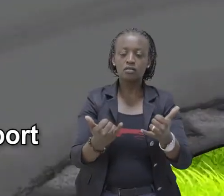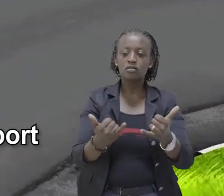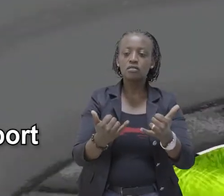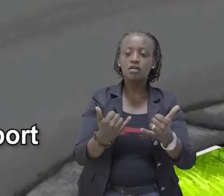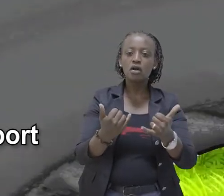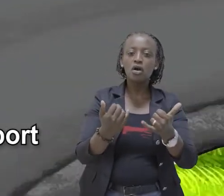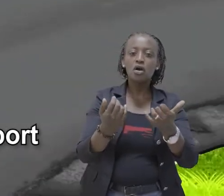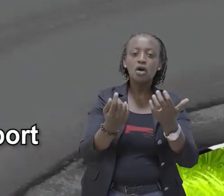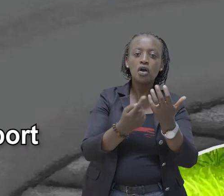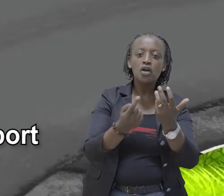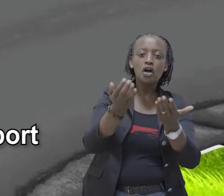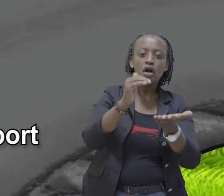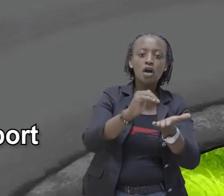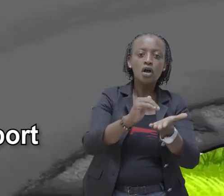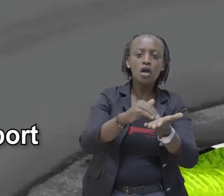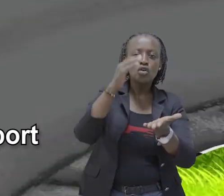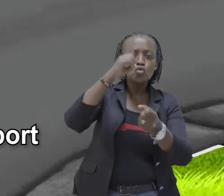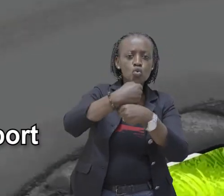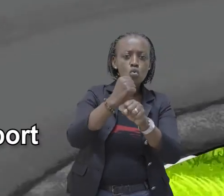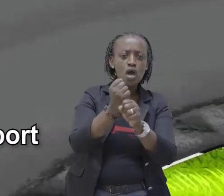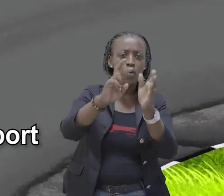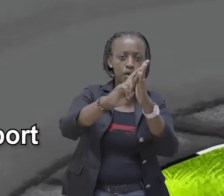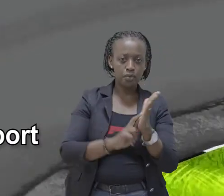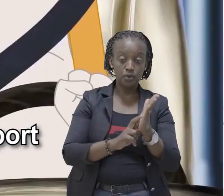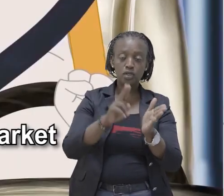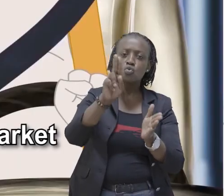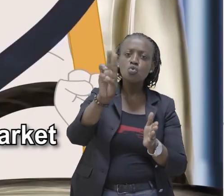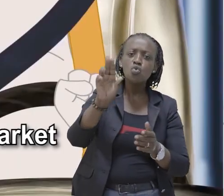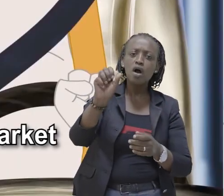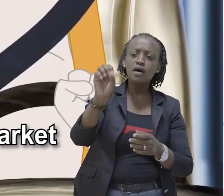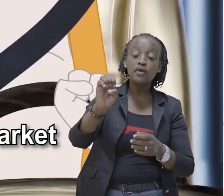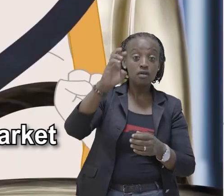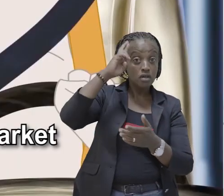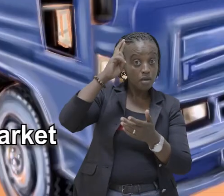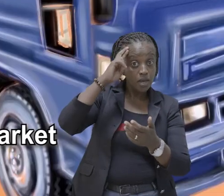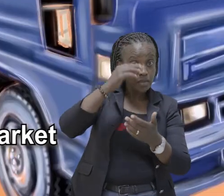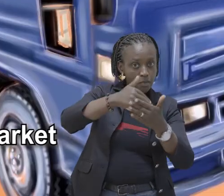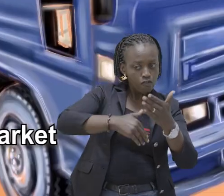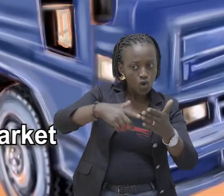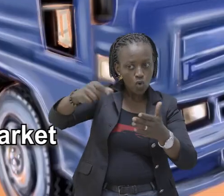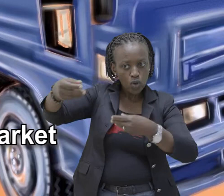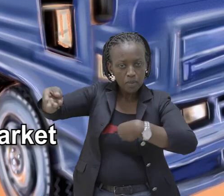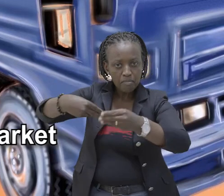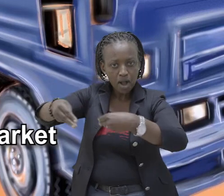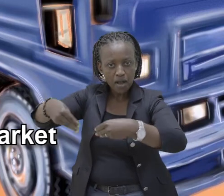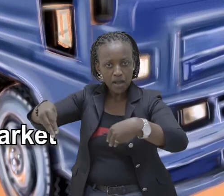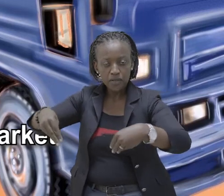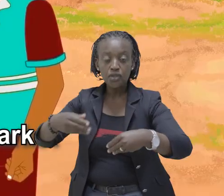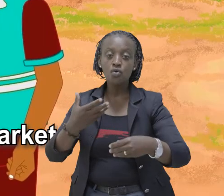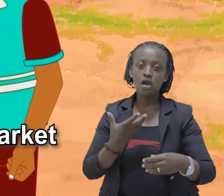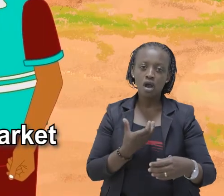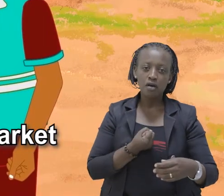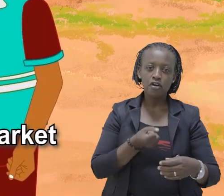Now, let us count again to make our report Remember, before going